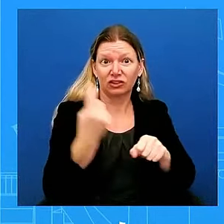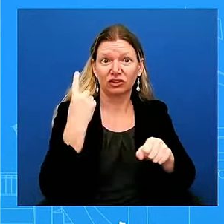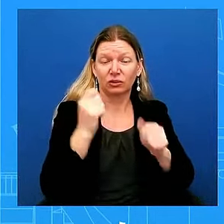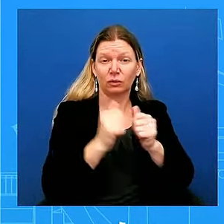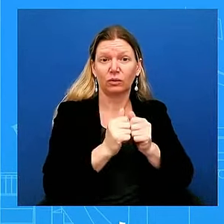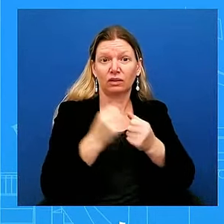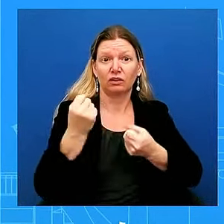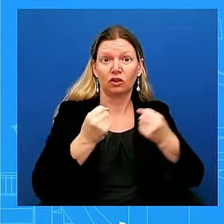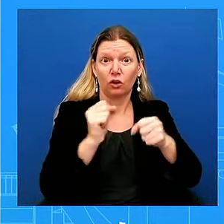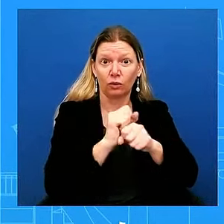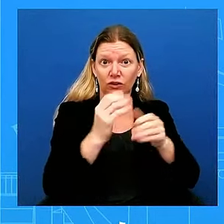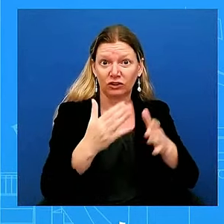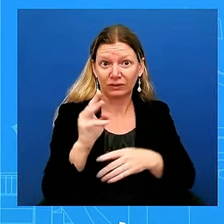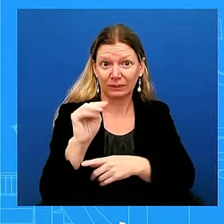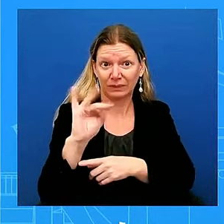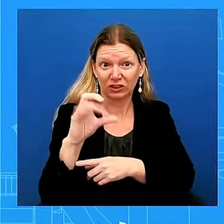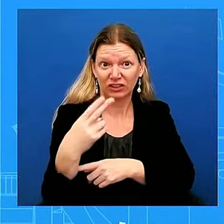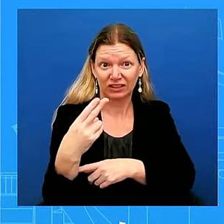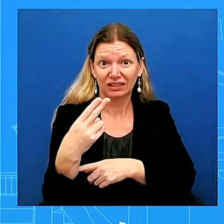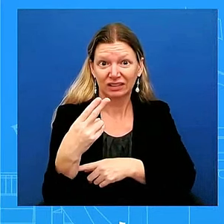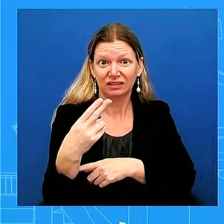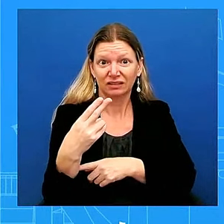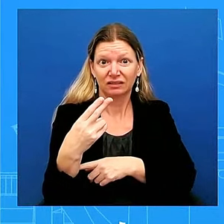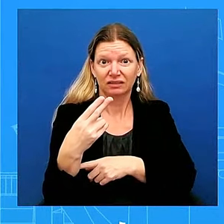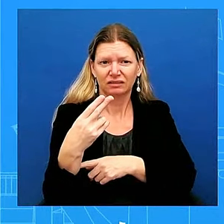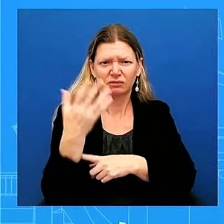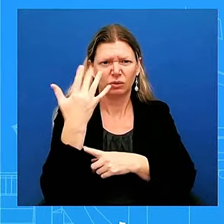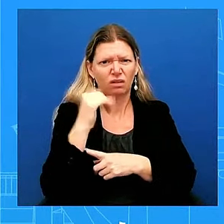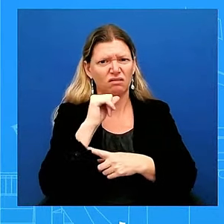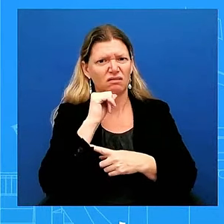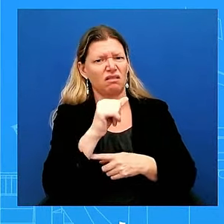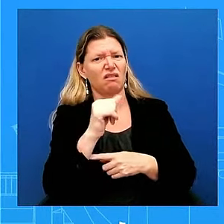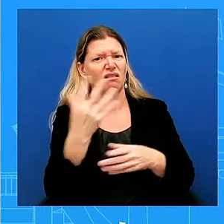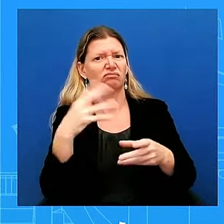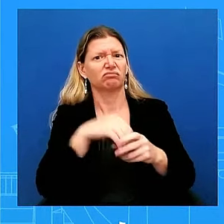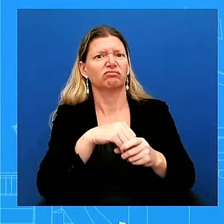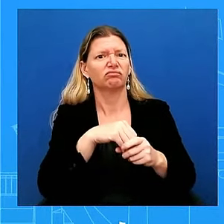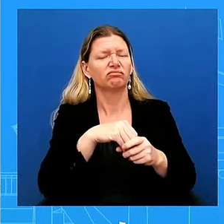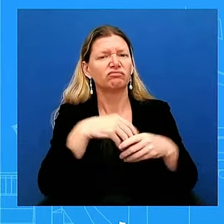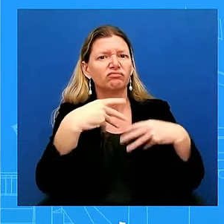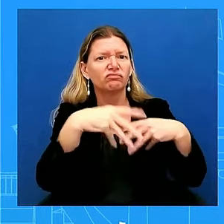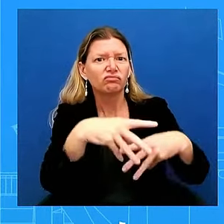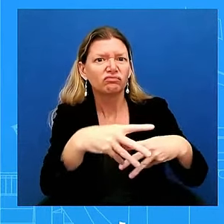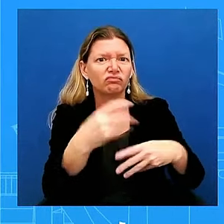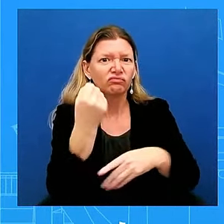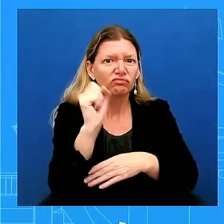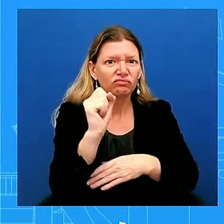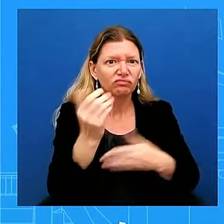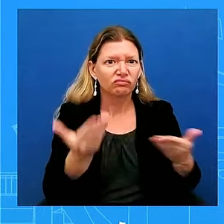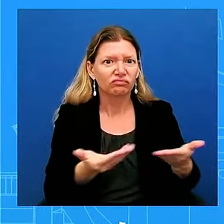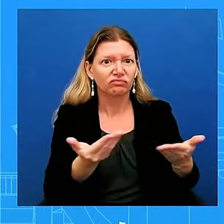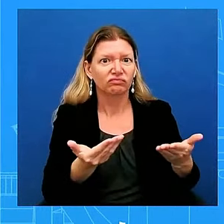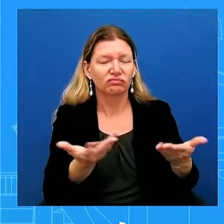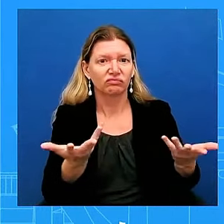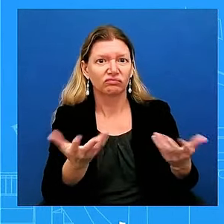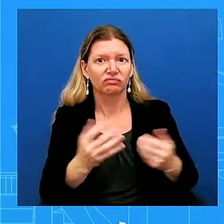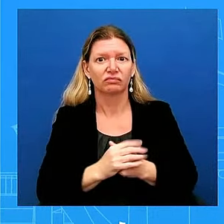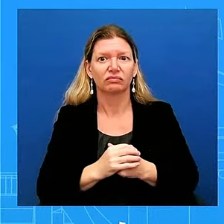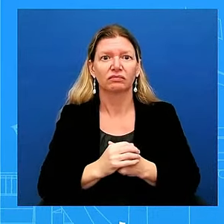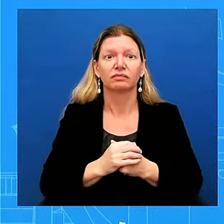the message has been really clear – it really has – on what the President wants to see. We've been very clear about making sure